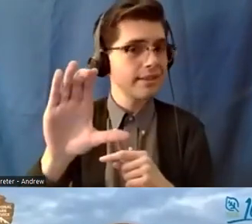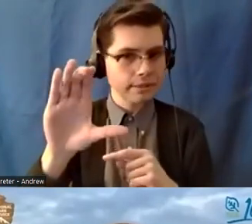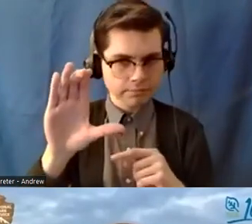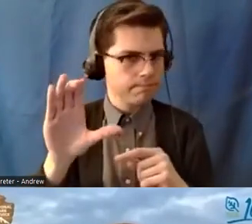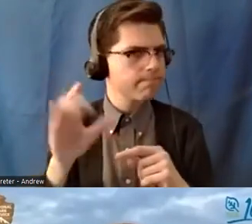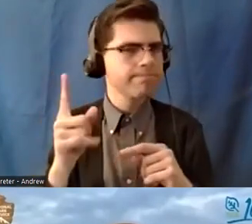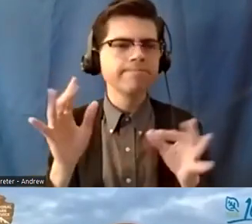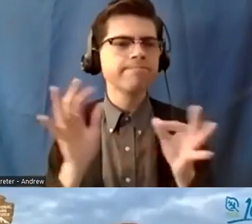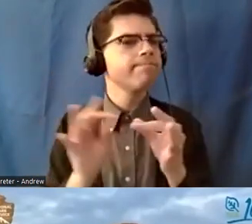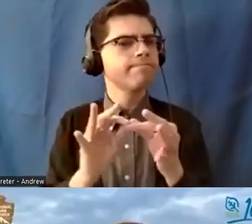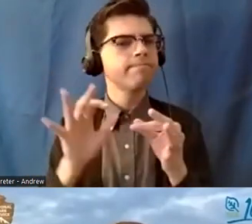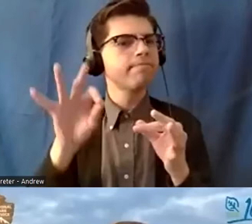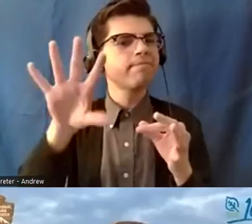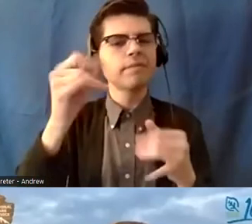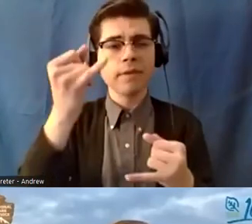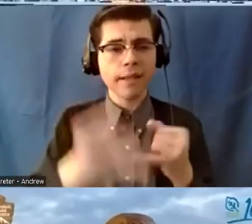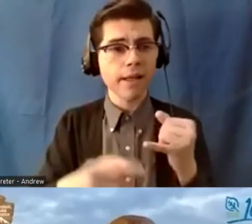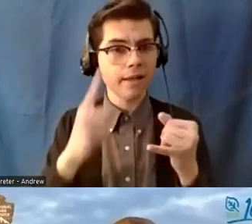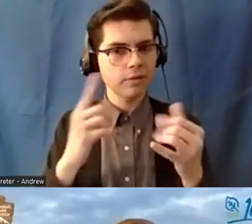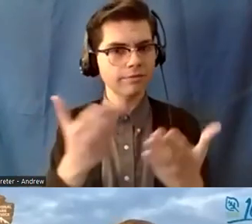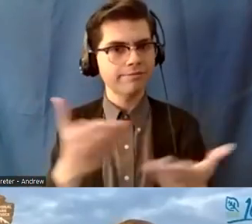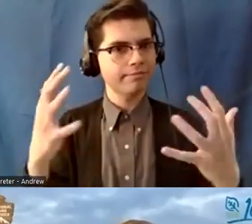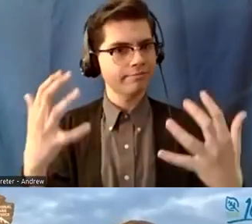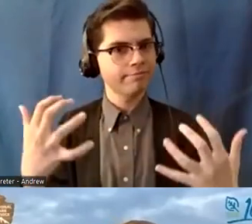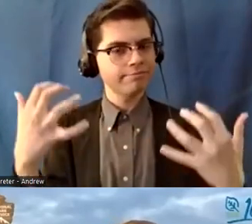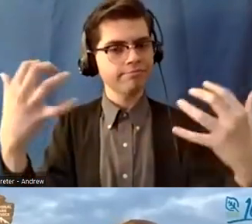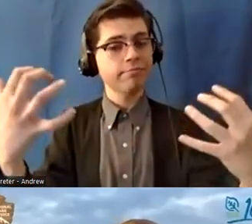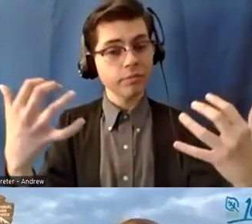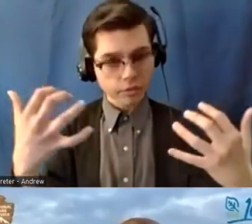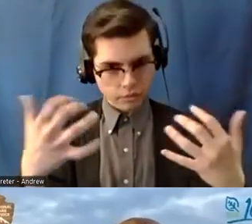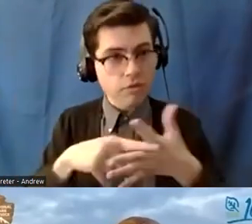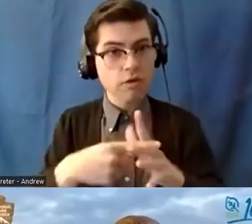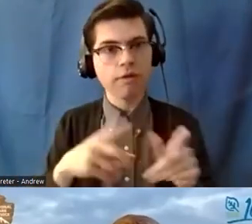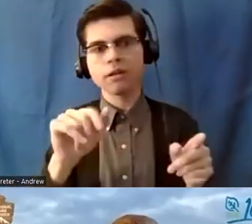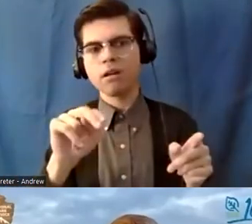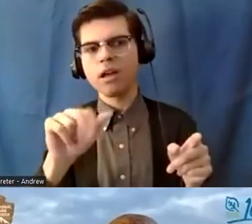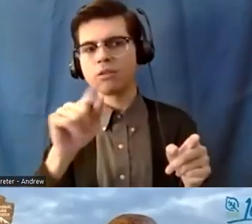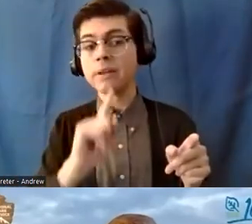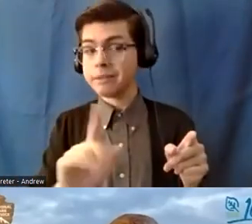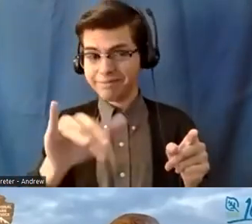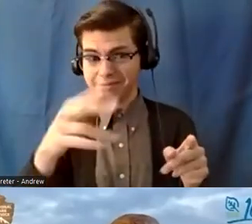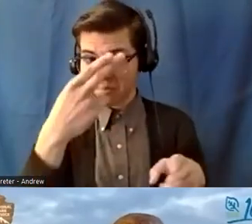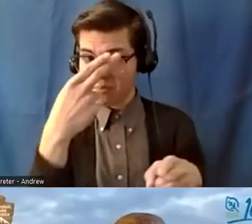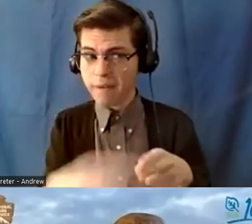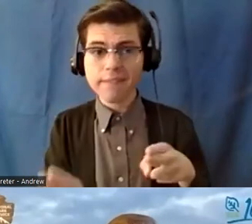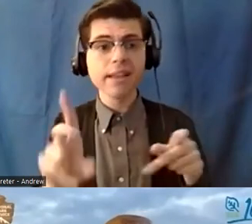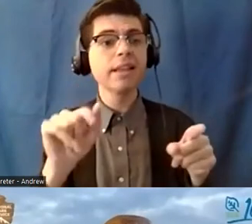message for our audience and so we'll go in reverse order uh donna we'll start again with you again just real quick we'll go donna